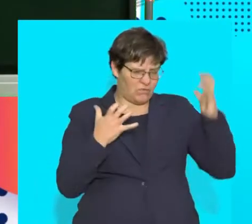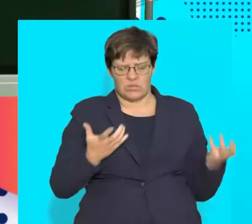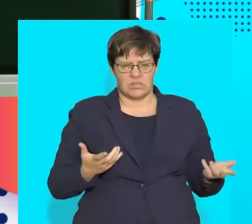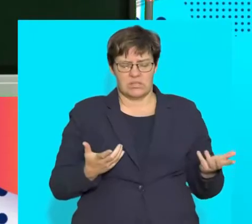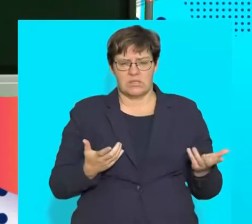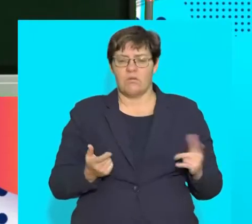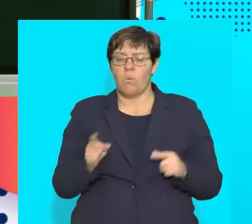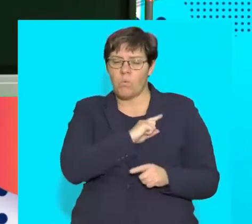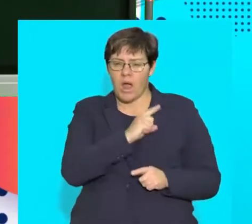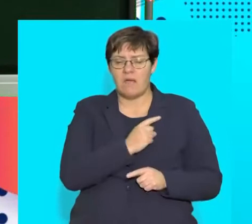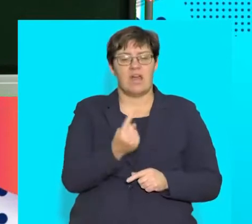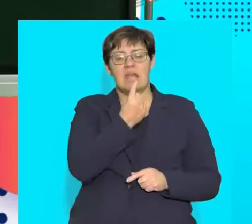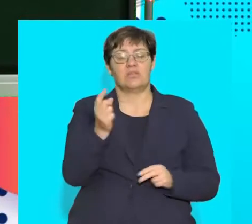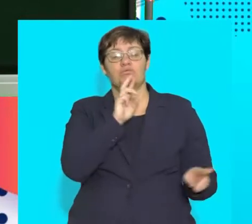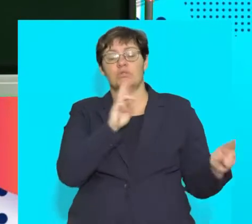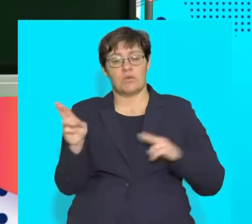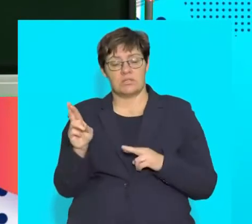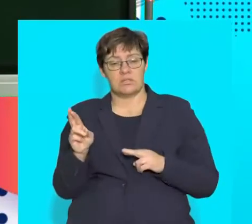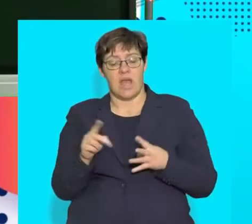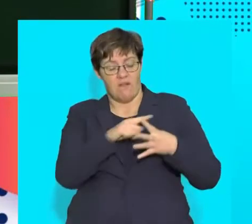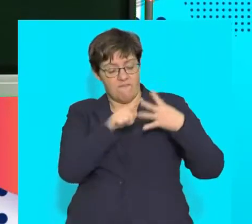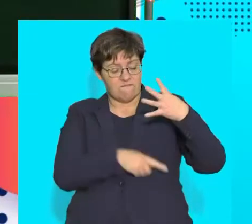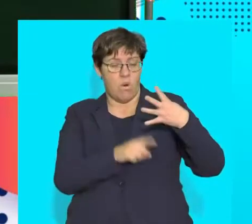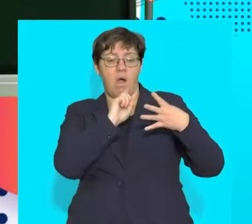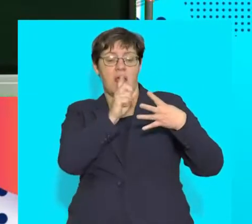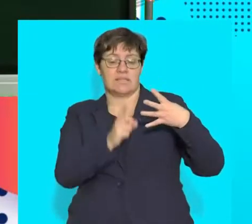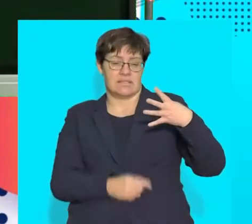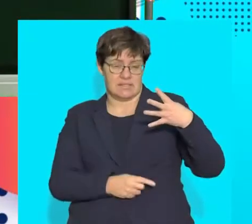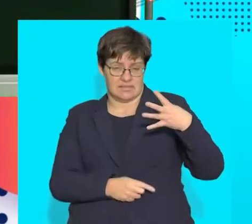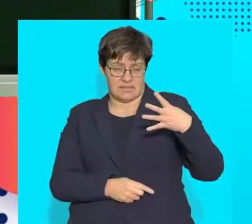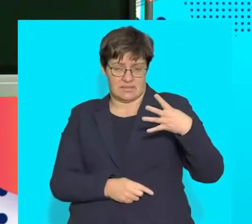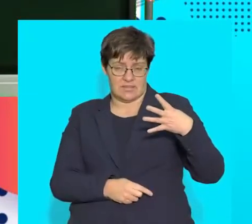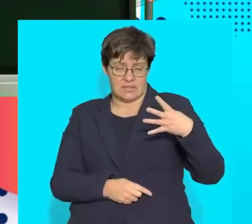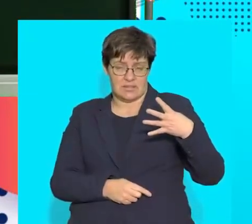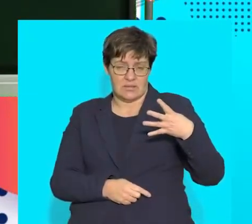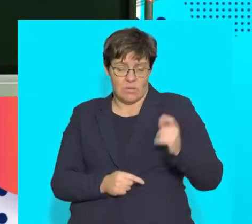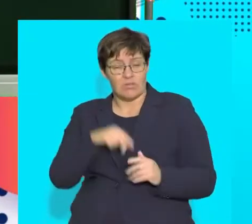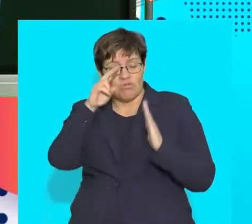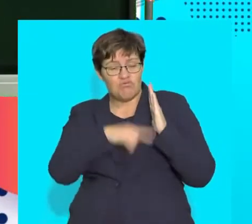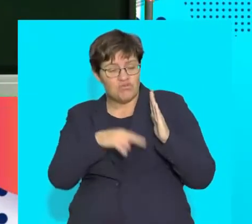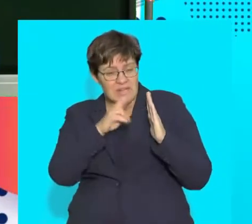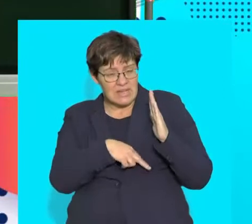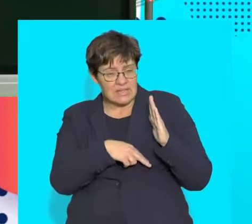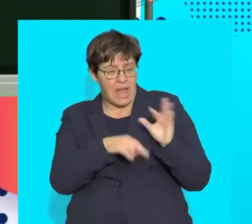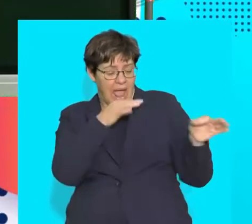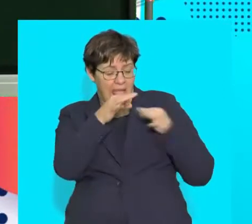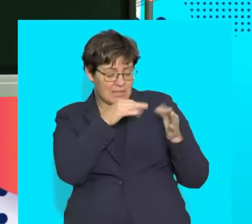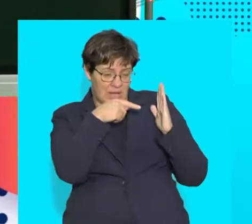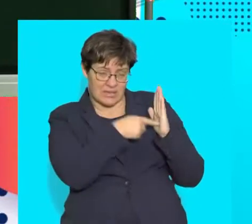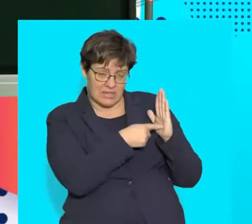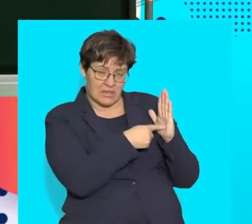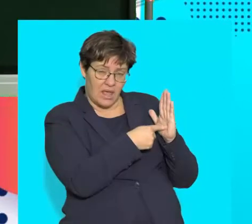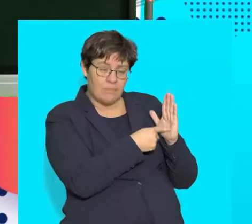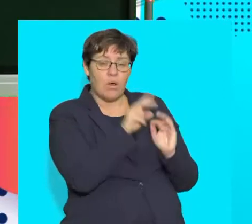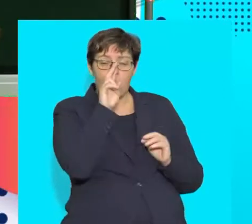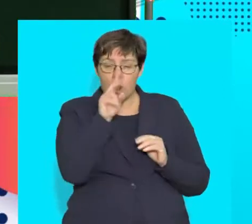confusing because for each response there are four possible answers. And this requires that you read through the descriptions